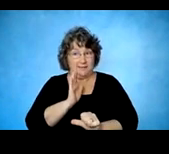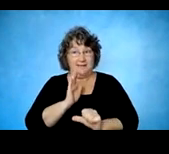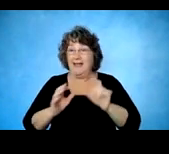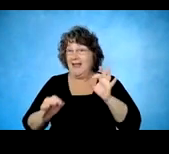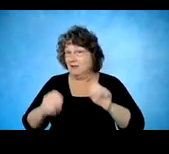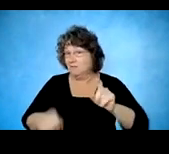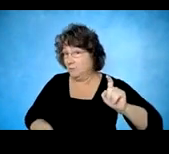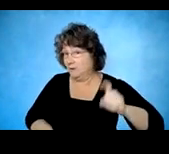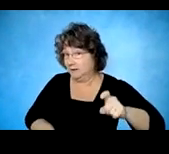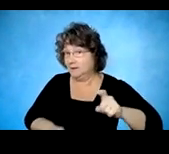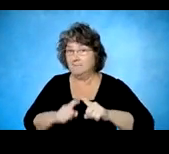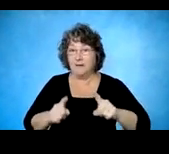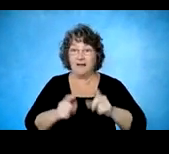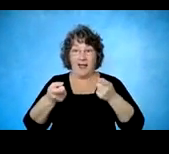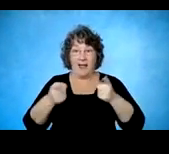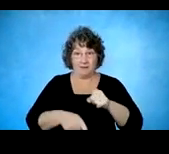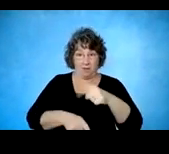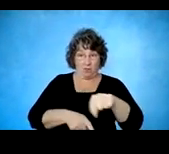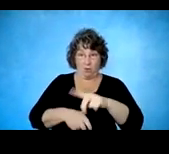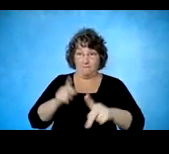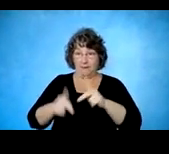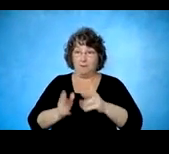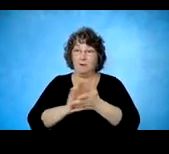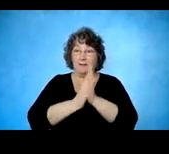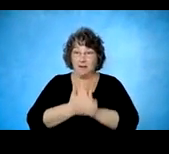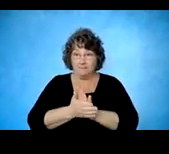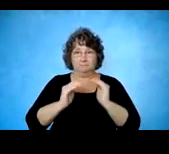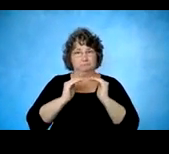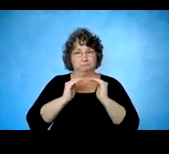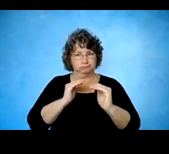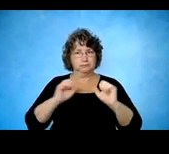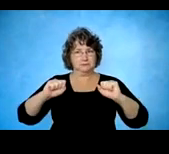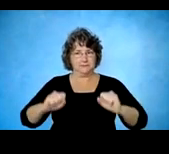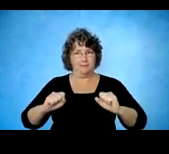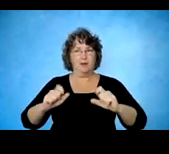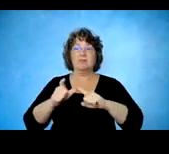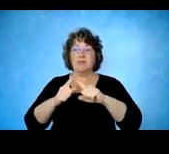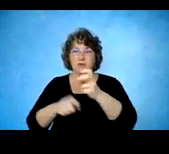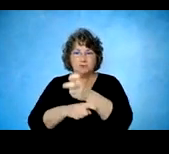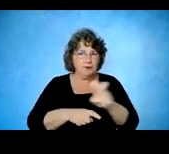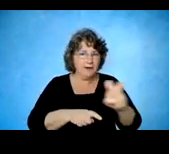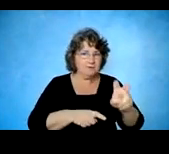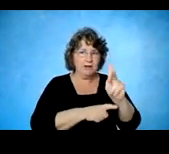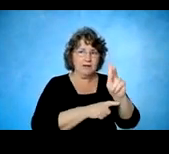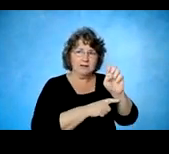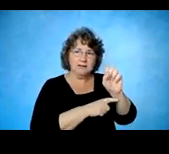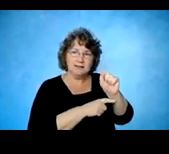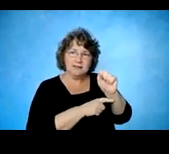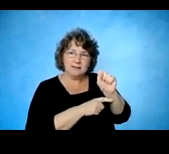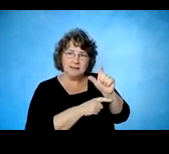medically stable, they're being transferred to Kessler Institute, where they start to receive inpatient